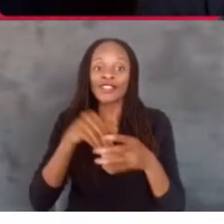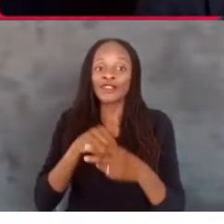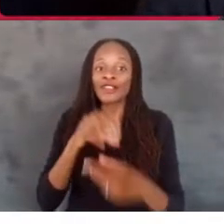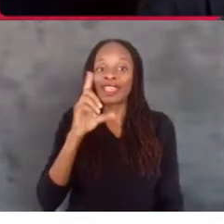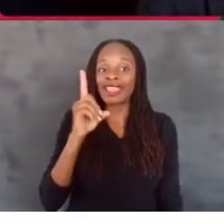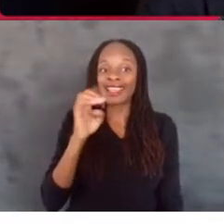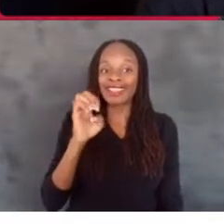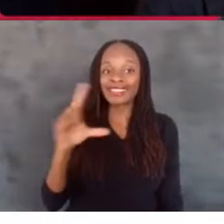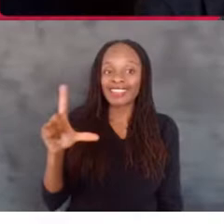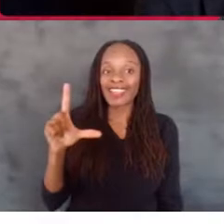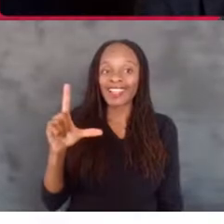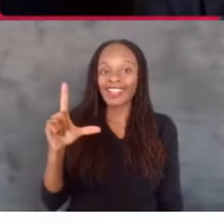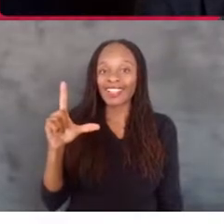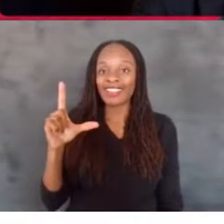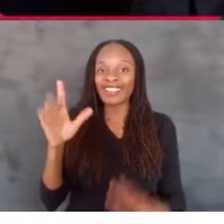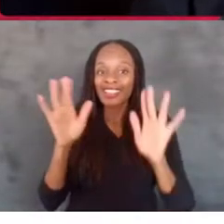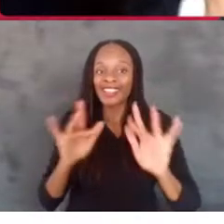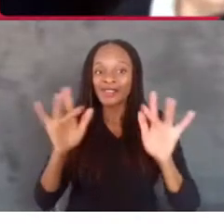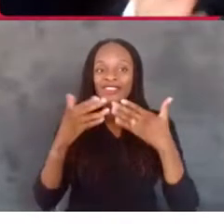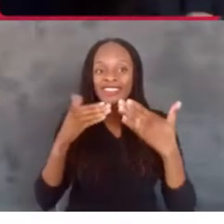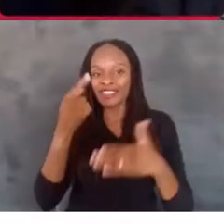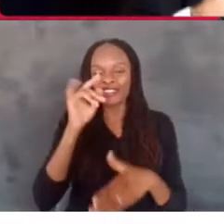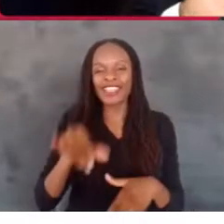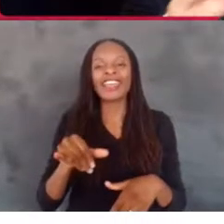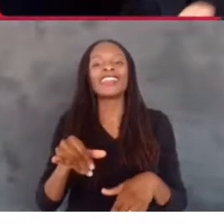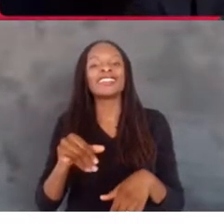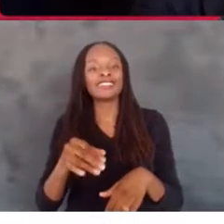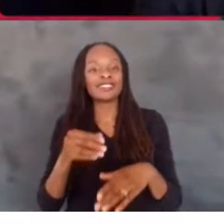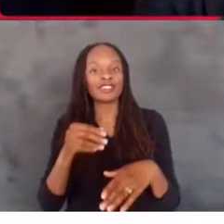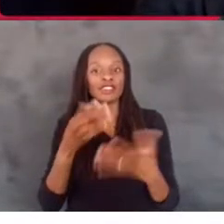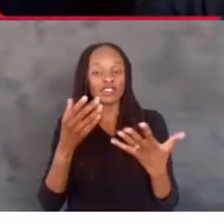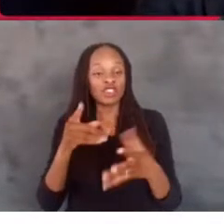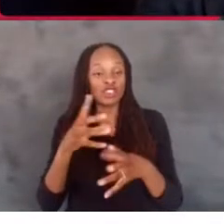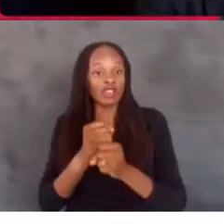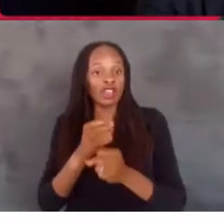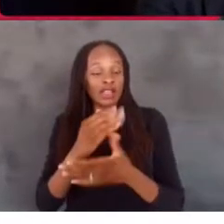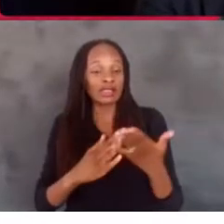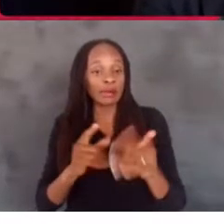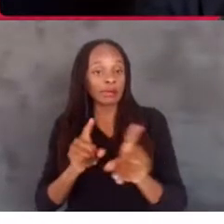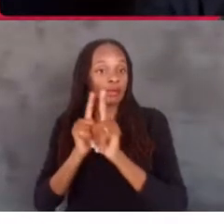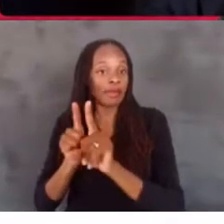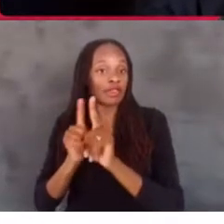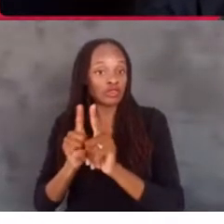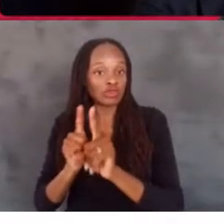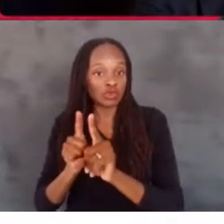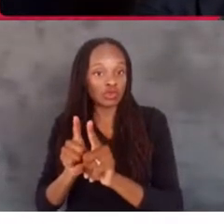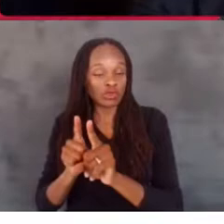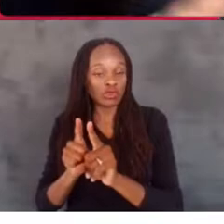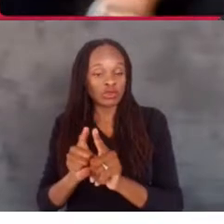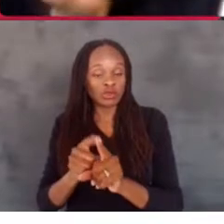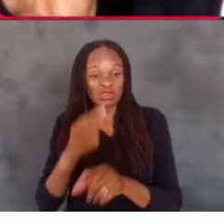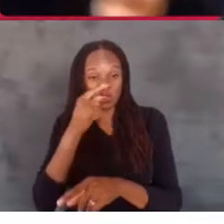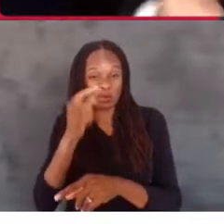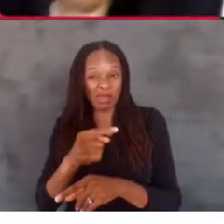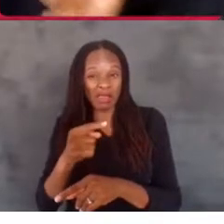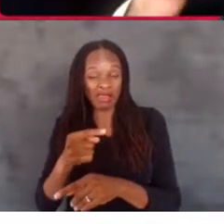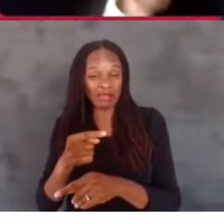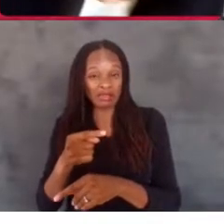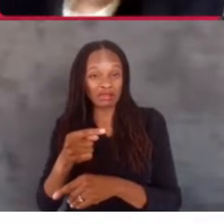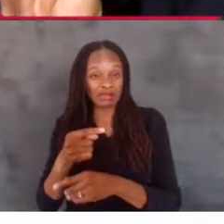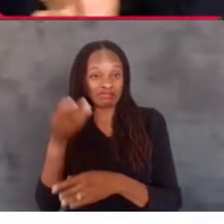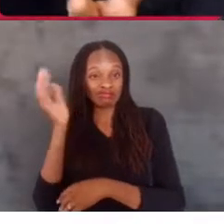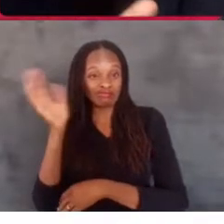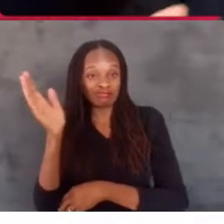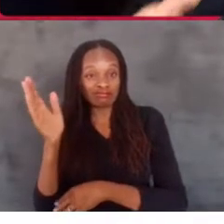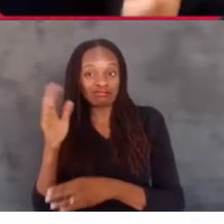you for that. But you got some mentor meetings, and can you talk about, you know, any exciting